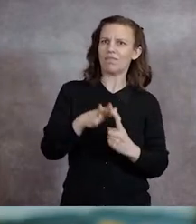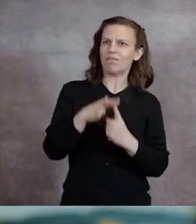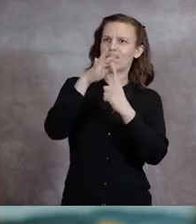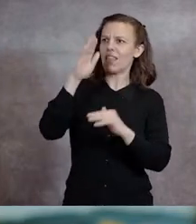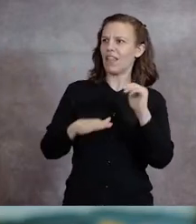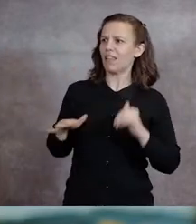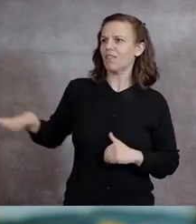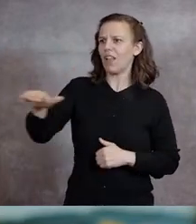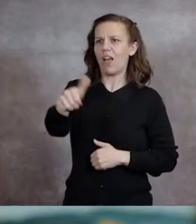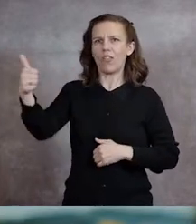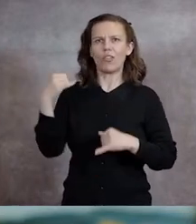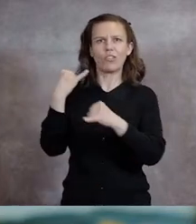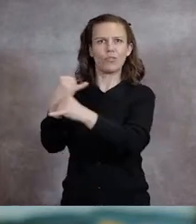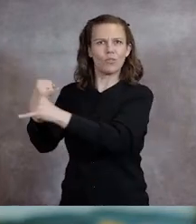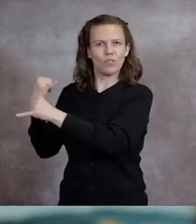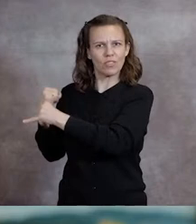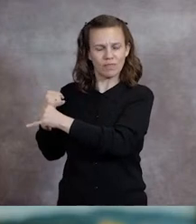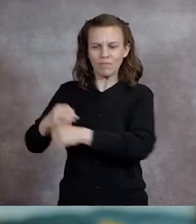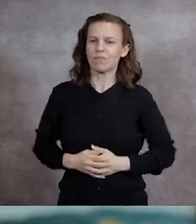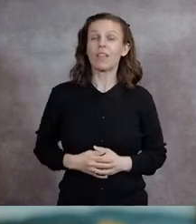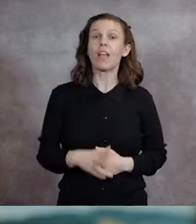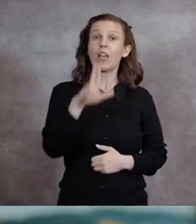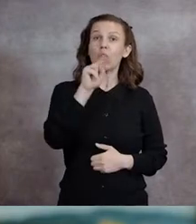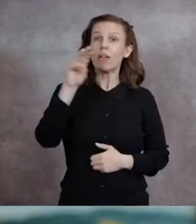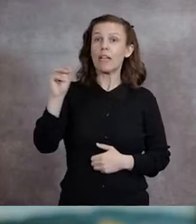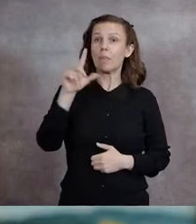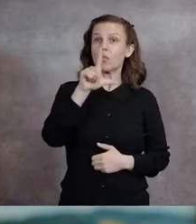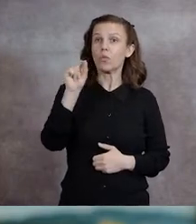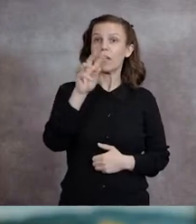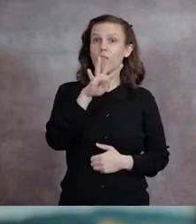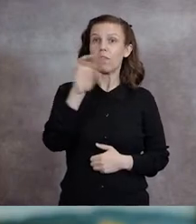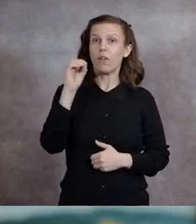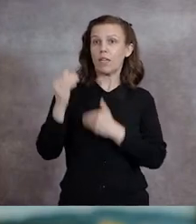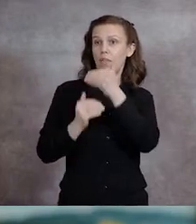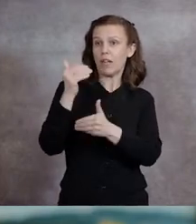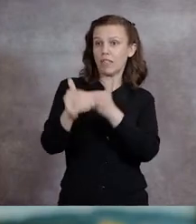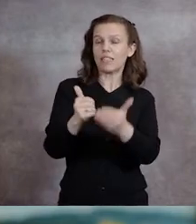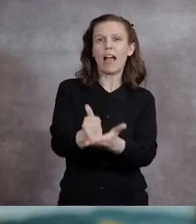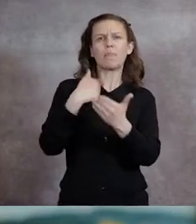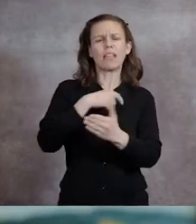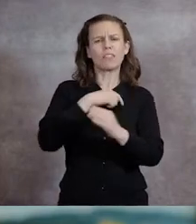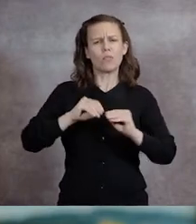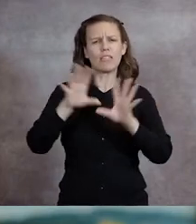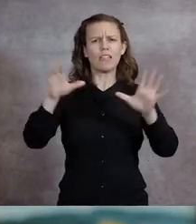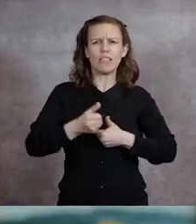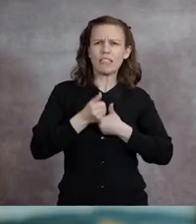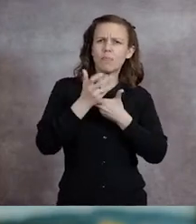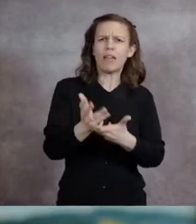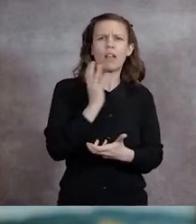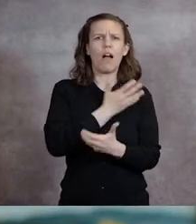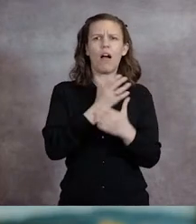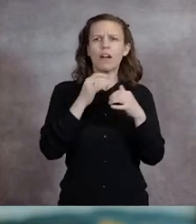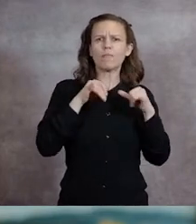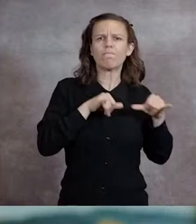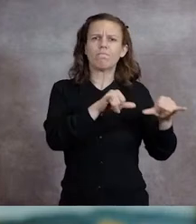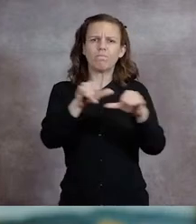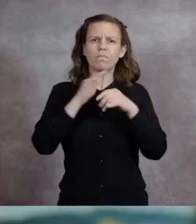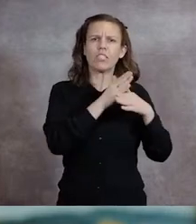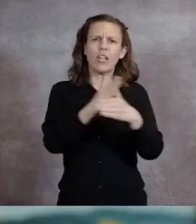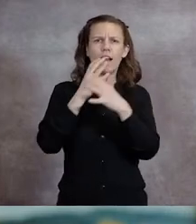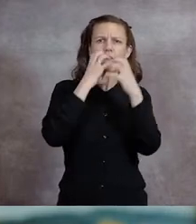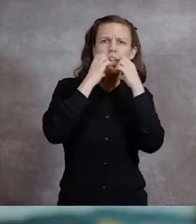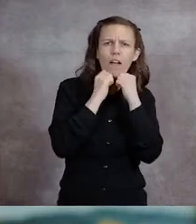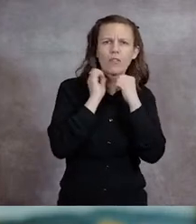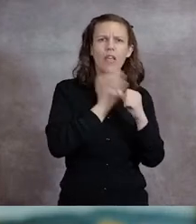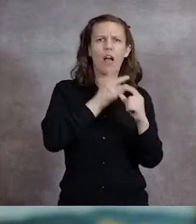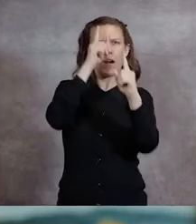institutions. The UNM 2040 process helps us to clearly articulate our shared values and our mission,